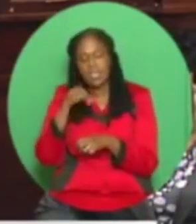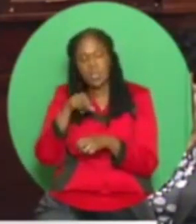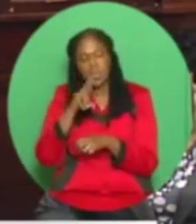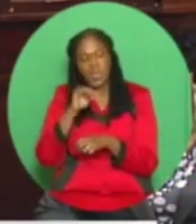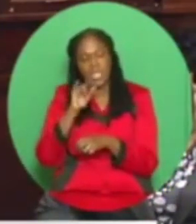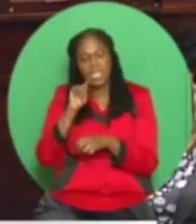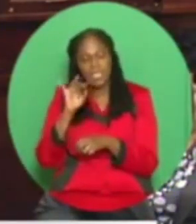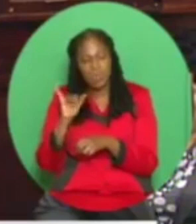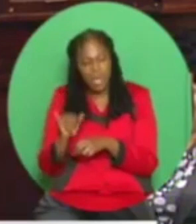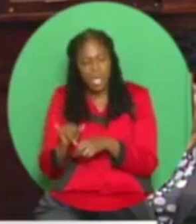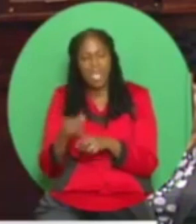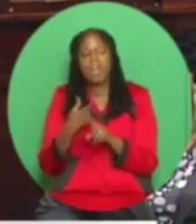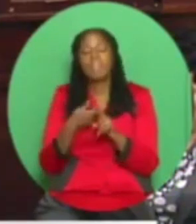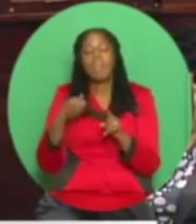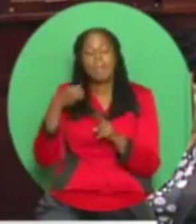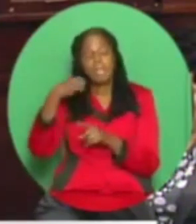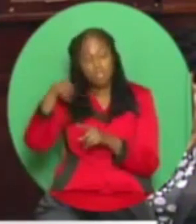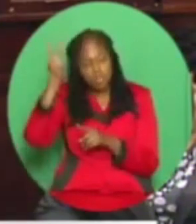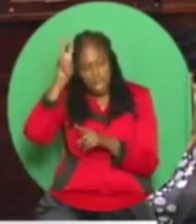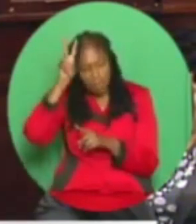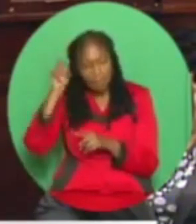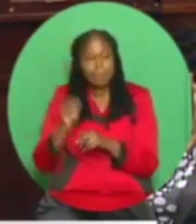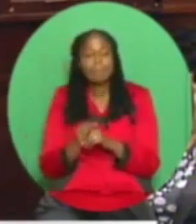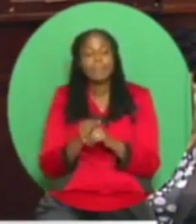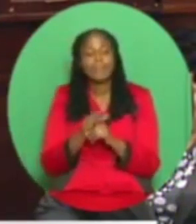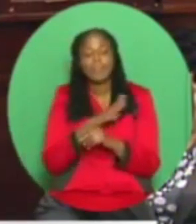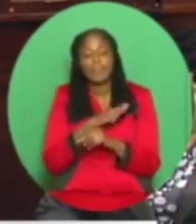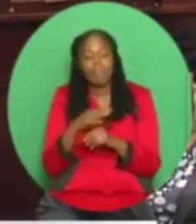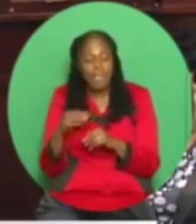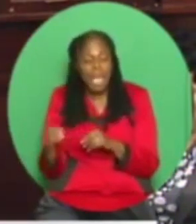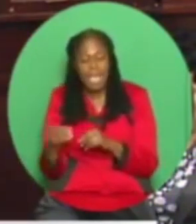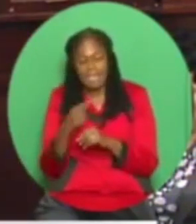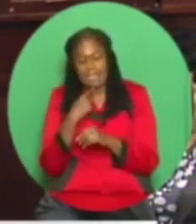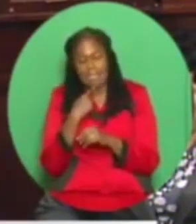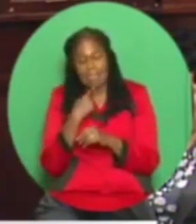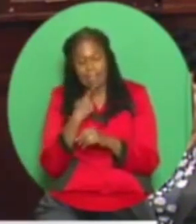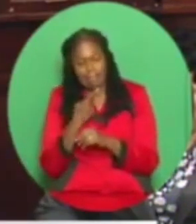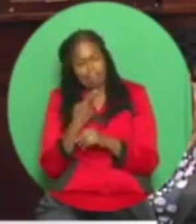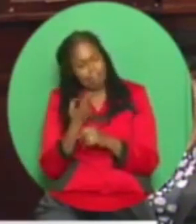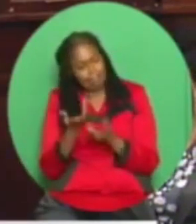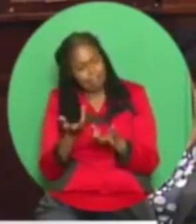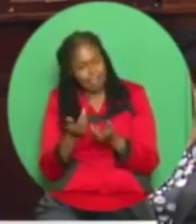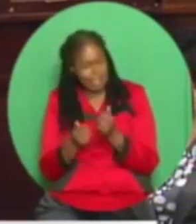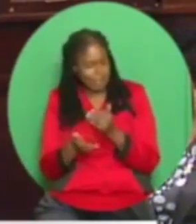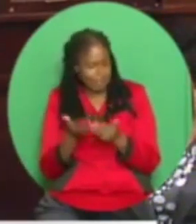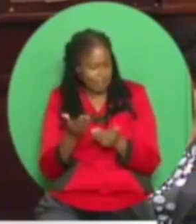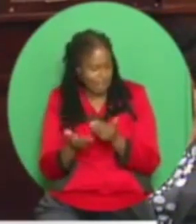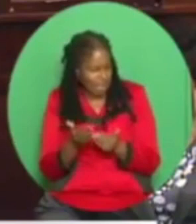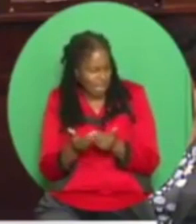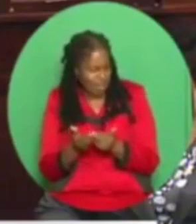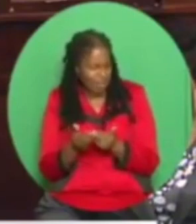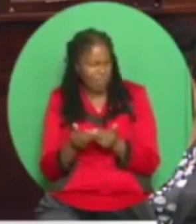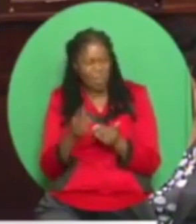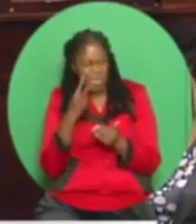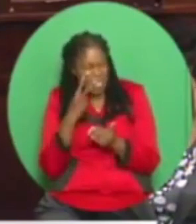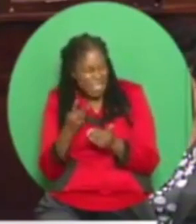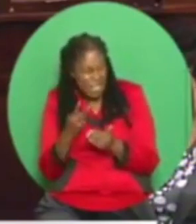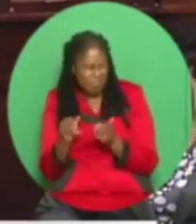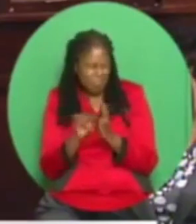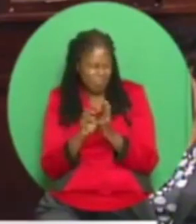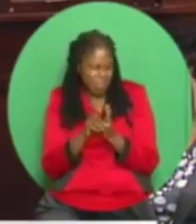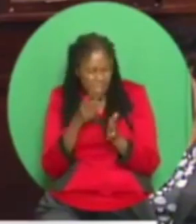out of Suriname, and they were identified early as a private investment firm to help in the bids.